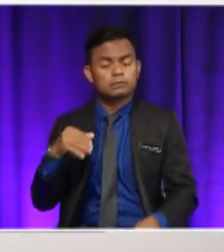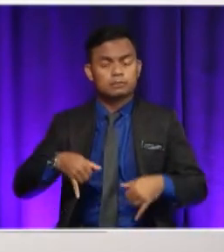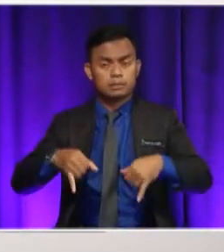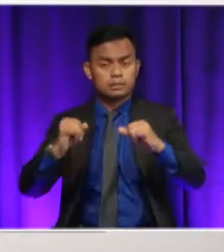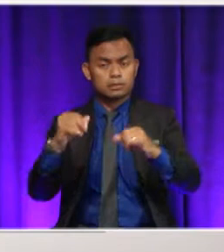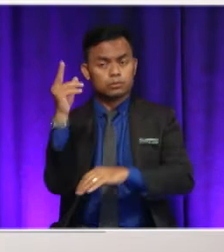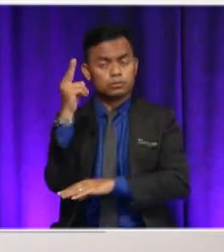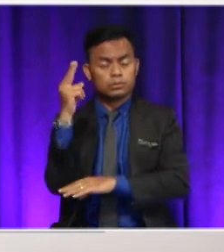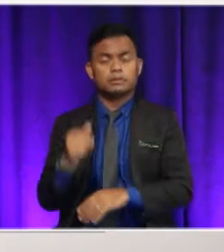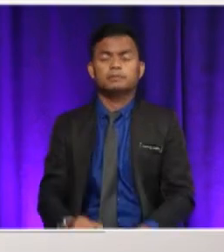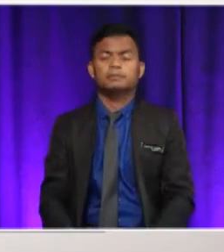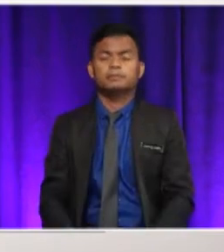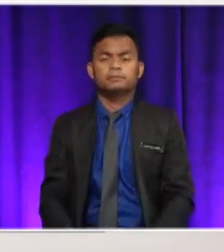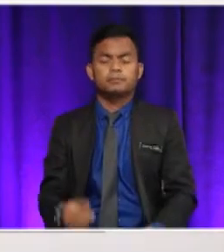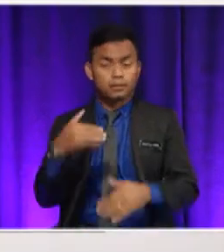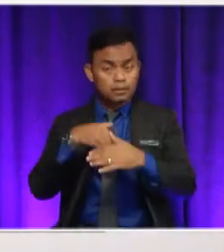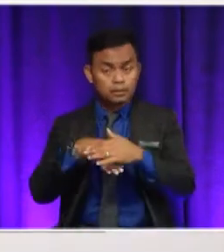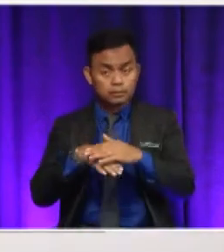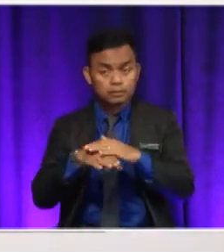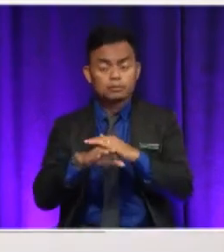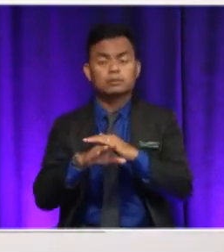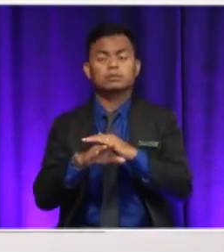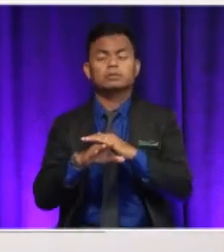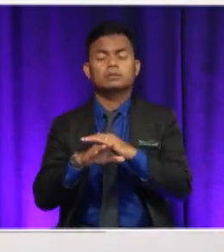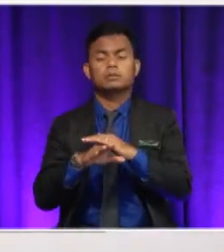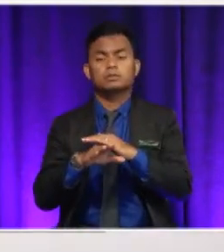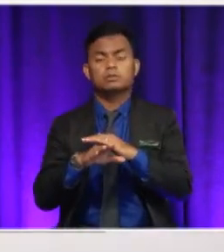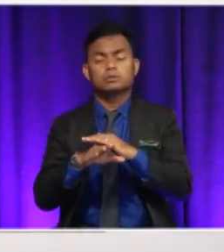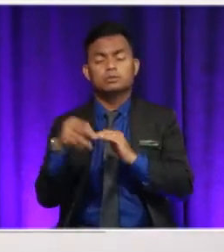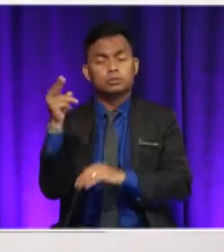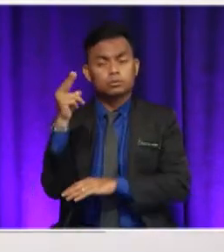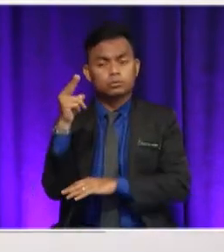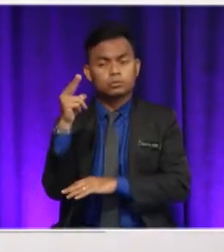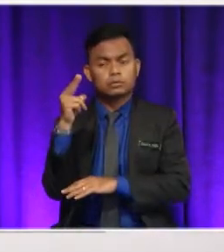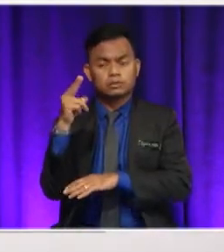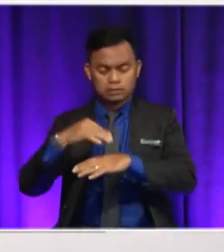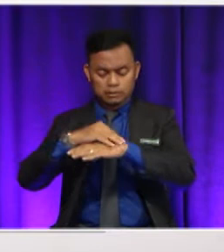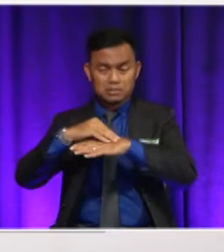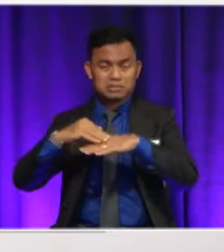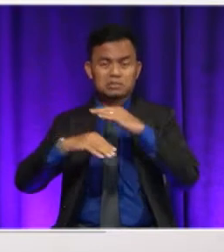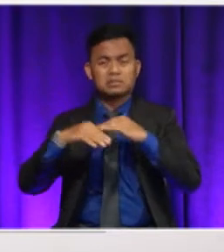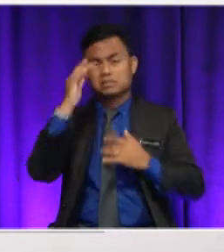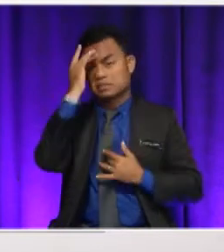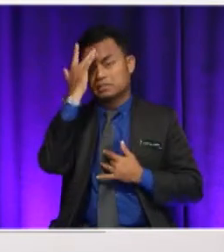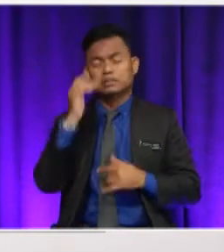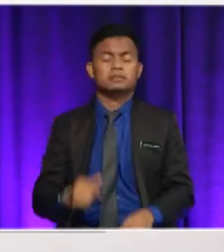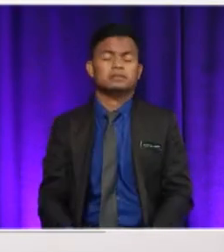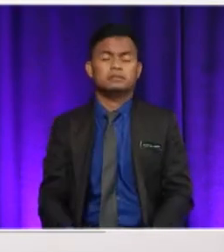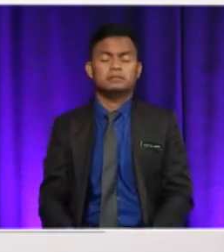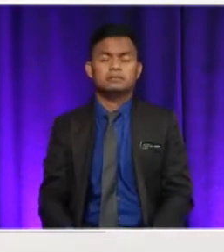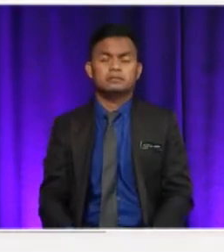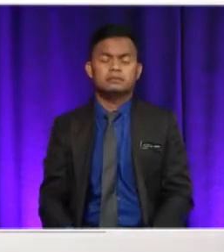A fly buried itself into his head and he also suffered a tropical skin disease. Sometimes, they were forced to